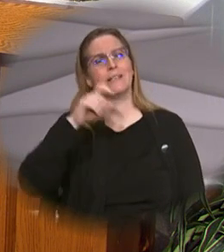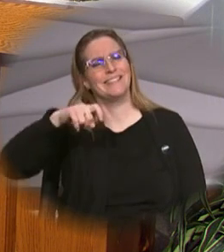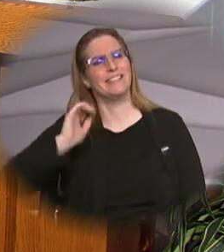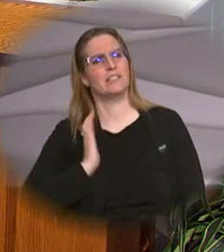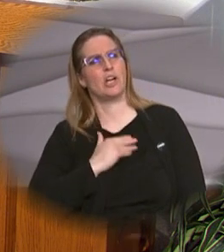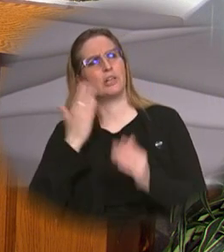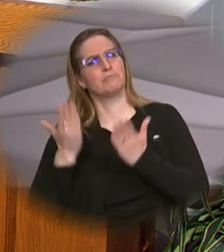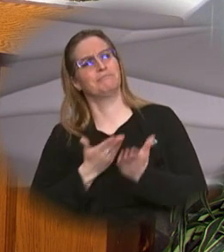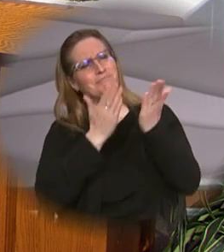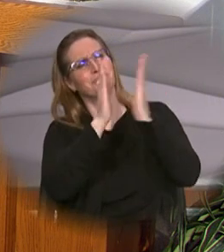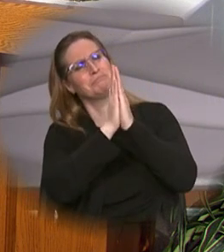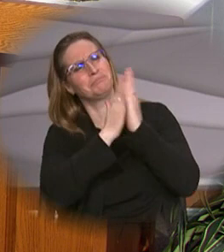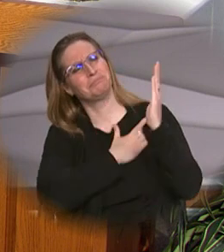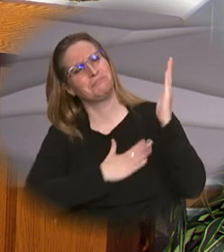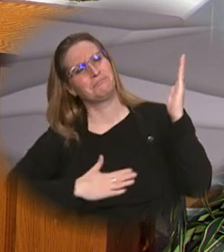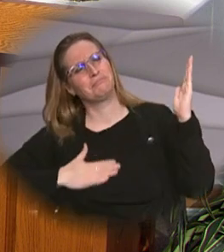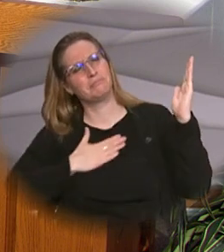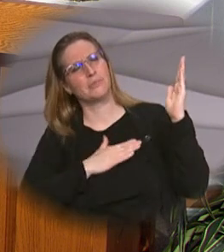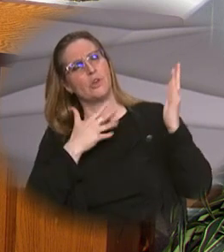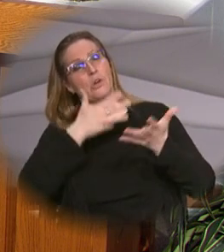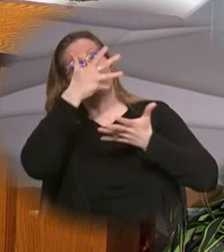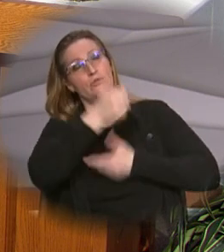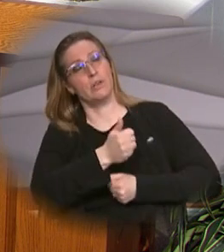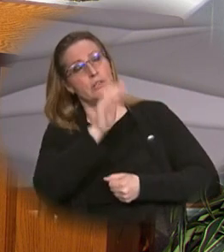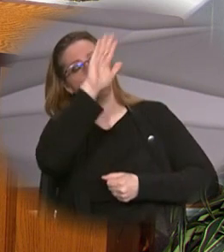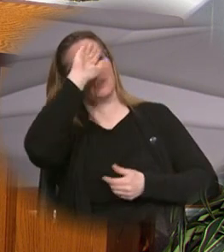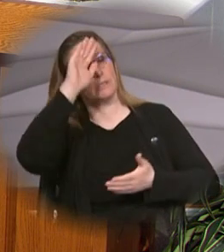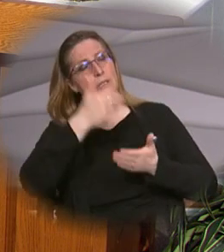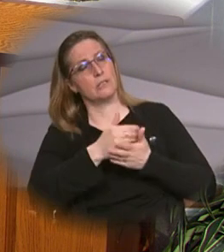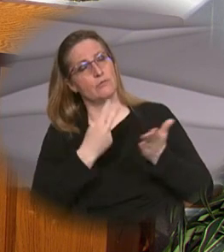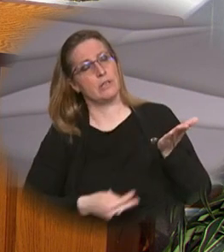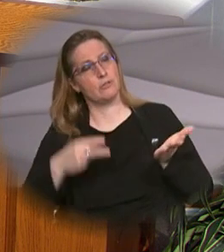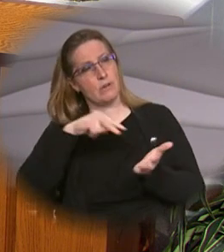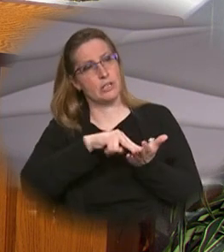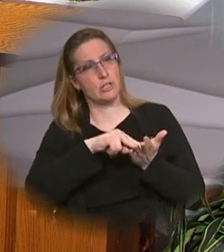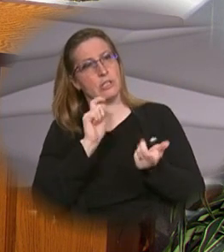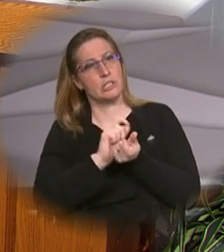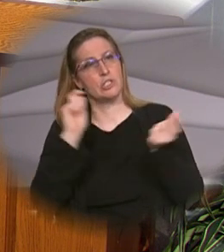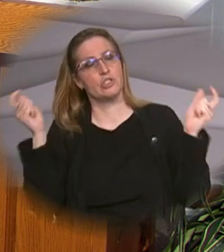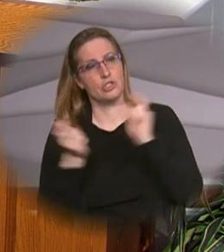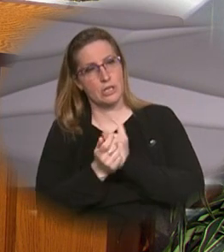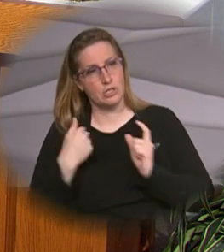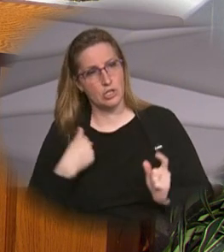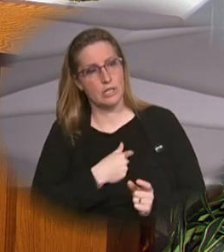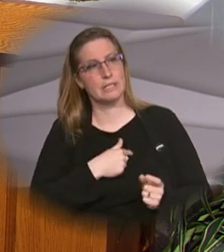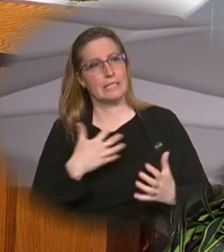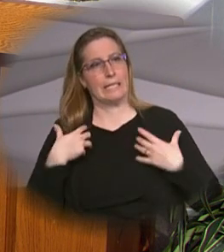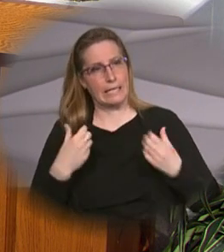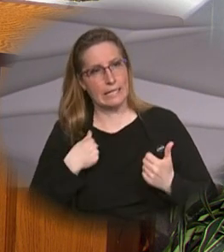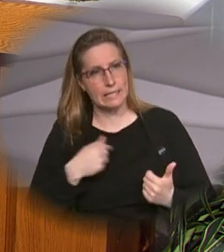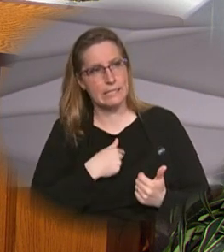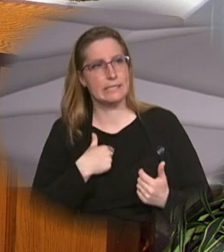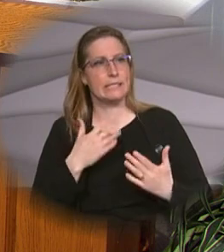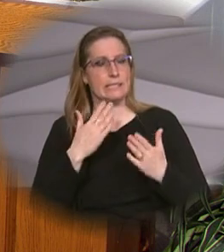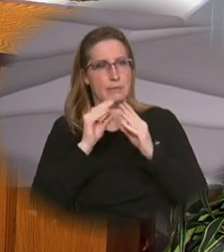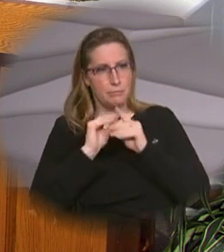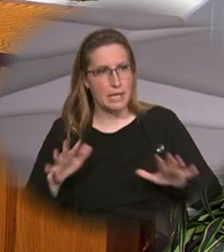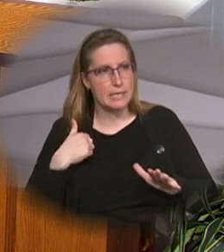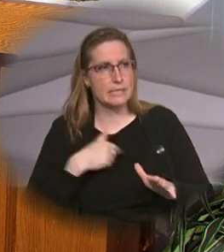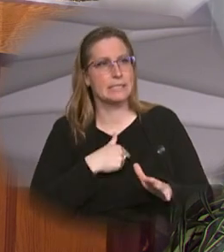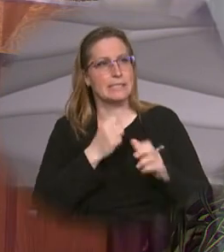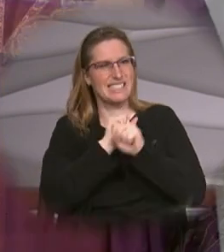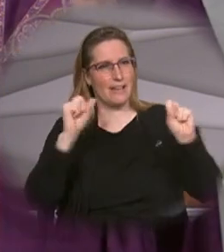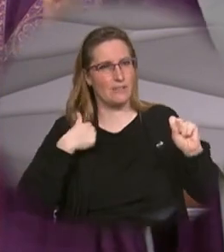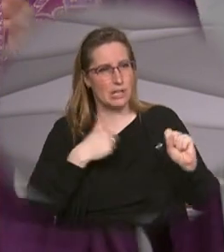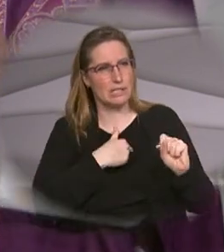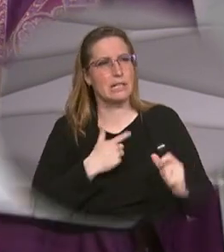petitions to you we trust in the power of your son's resurrection to transform us, heal us, bless us and save us He